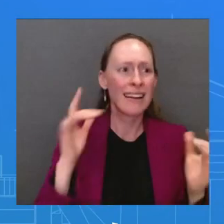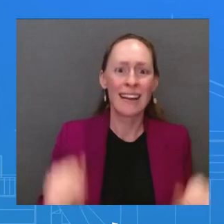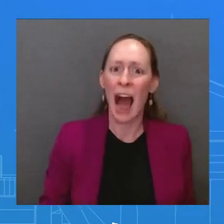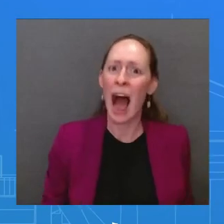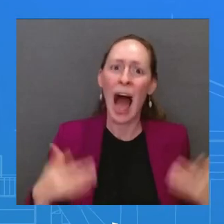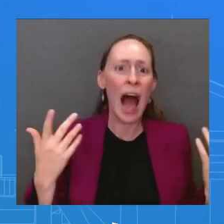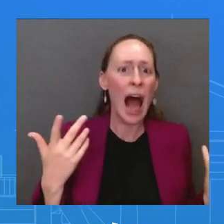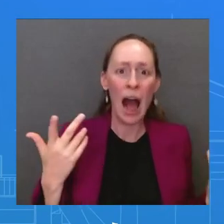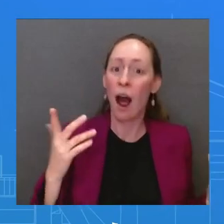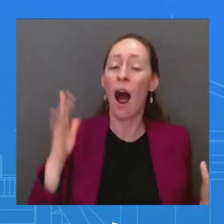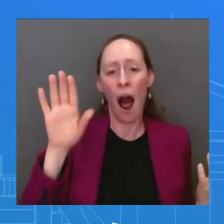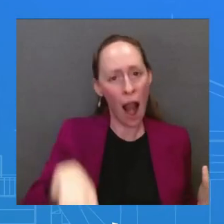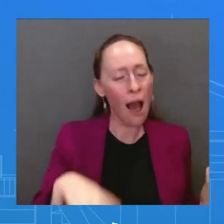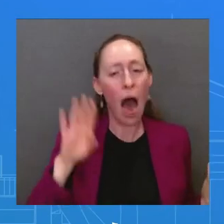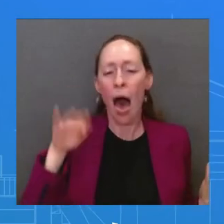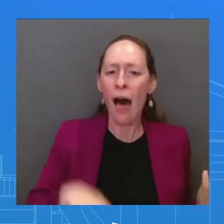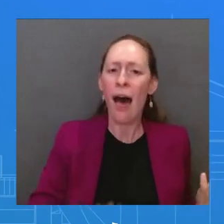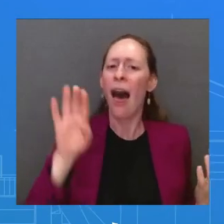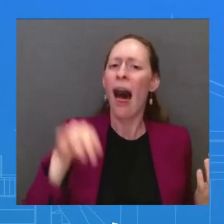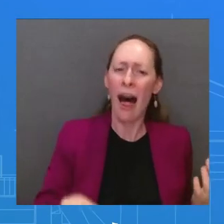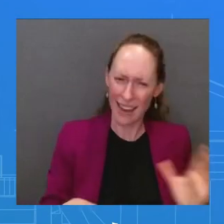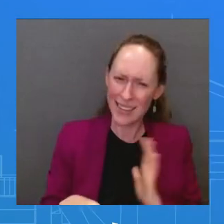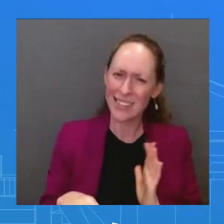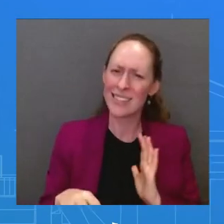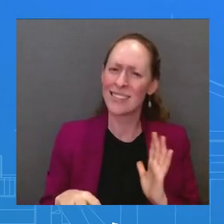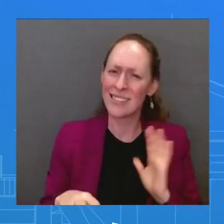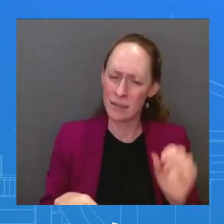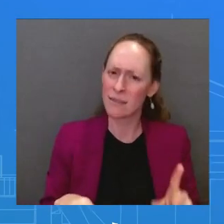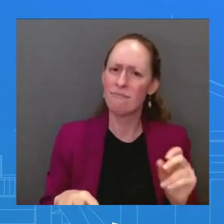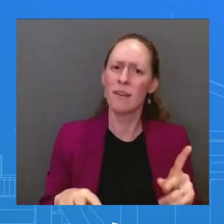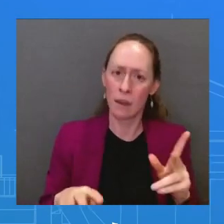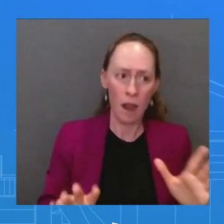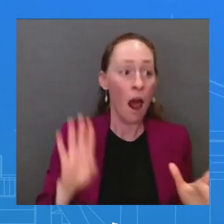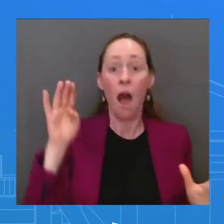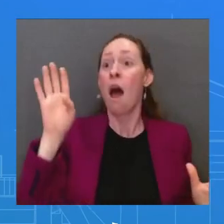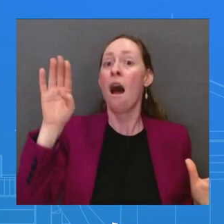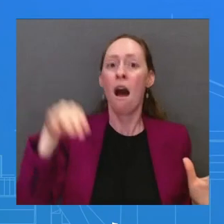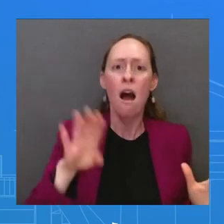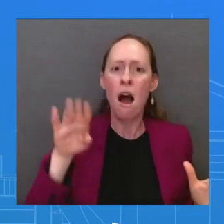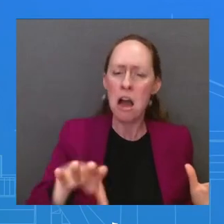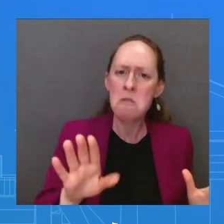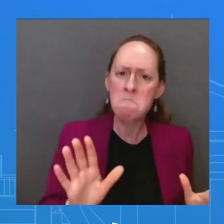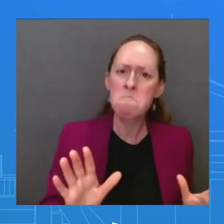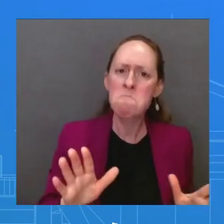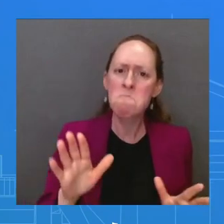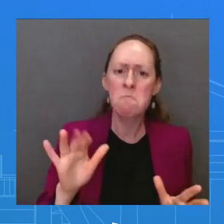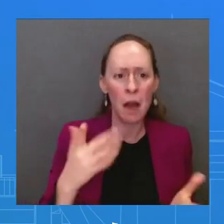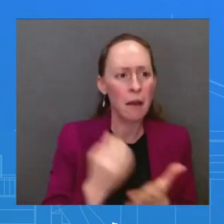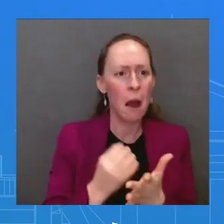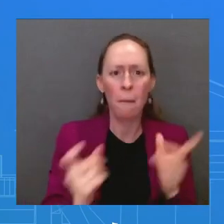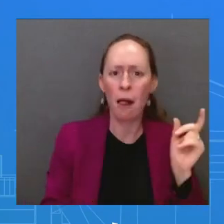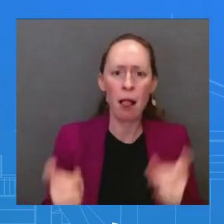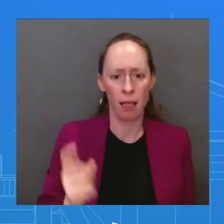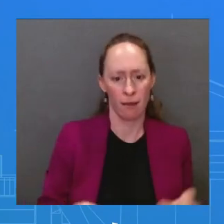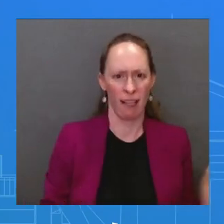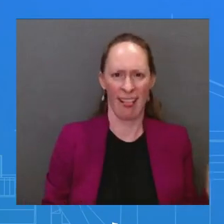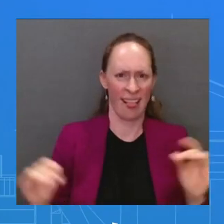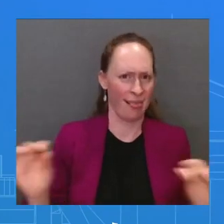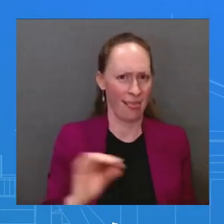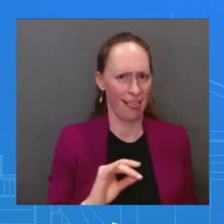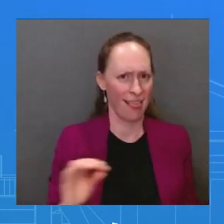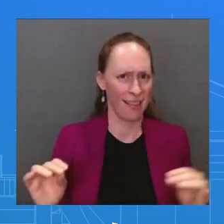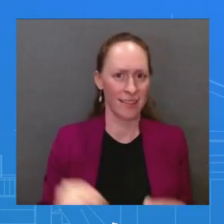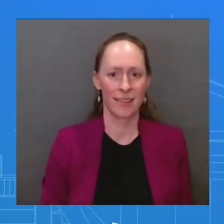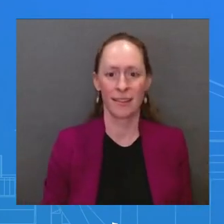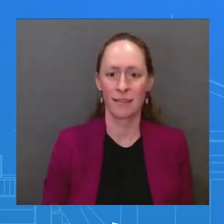the way it is. From year to year, it can be volatile. That is something the economic – – the economy – well, talk to an economist, and they'll tell you specifically. What I